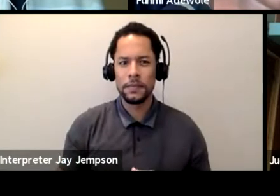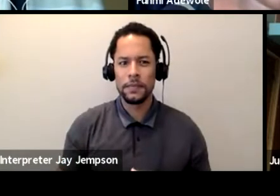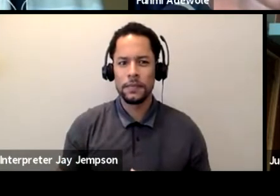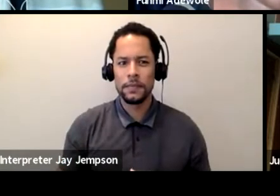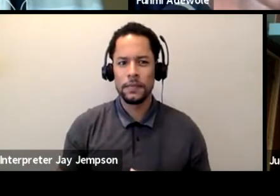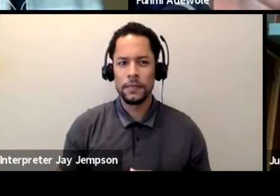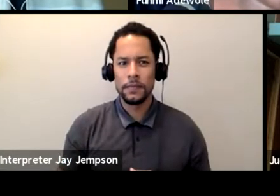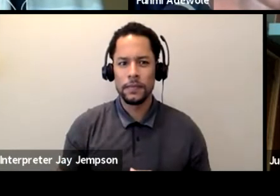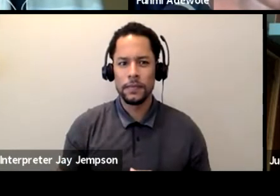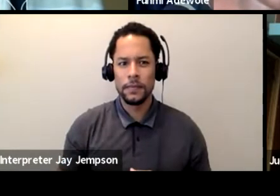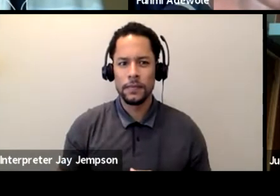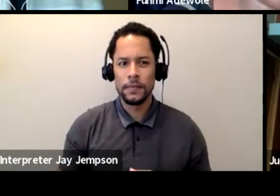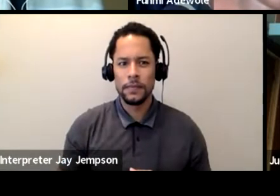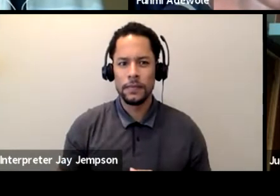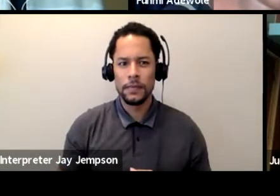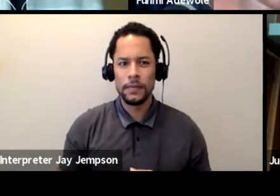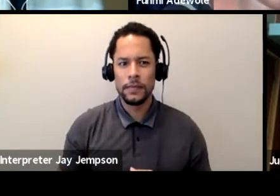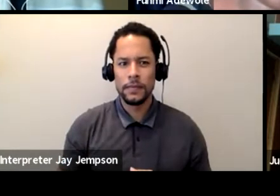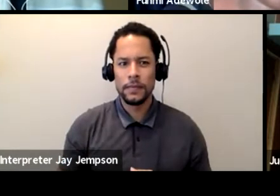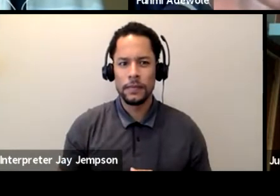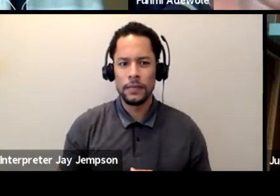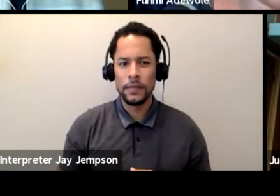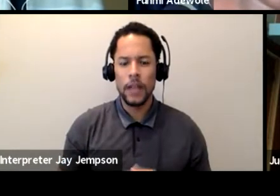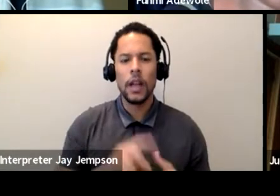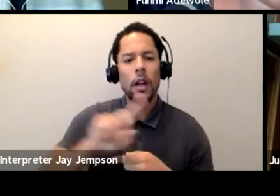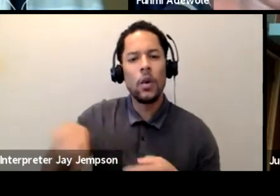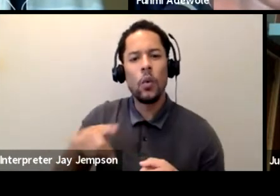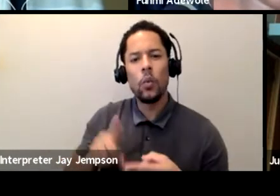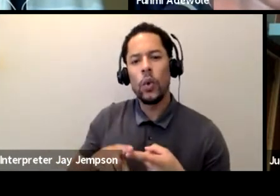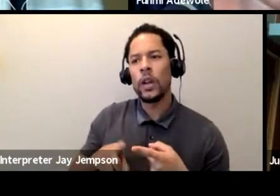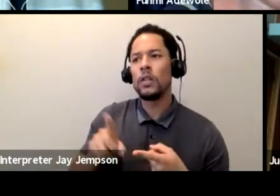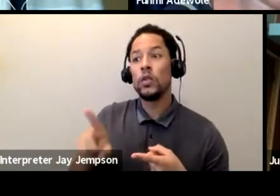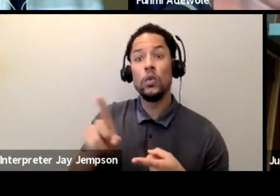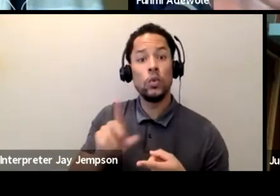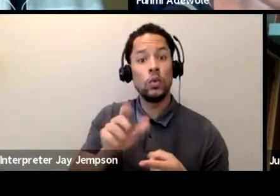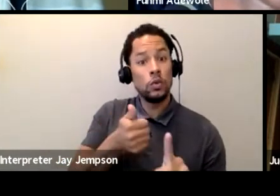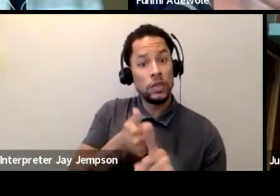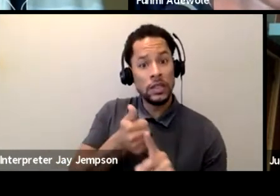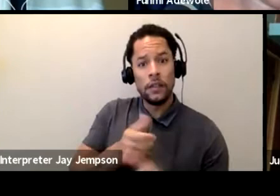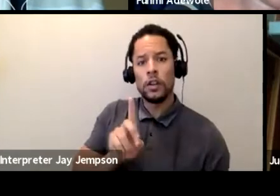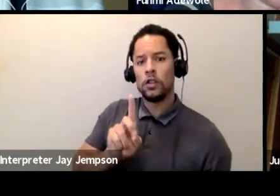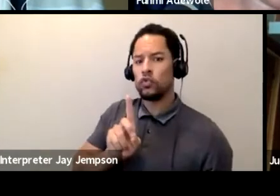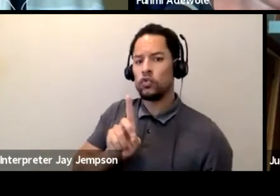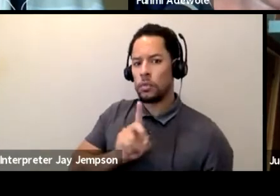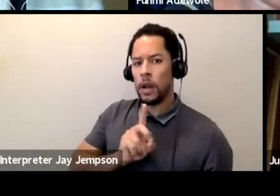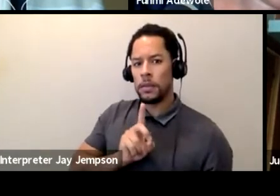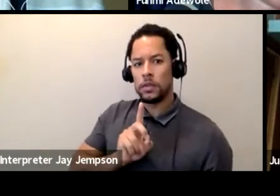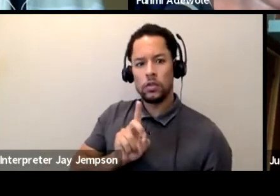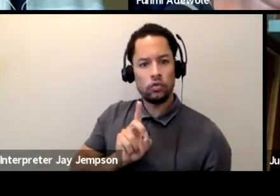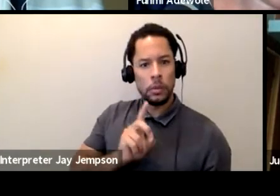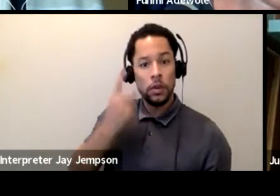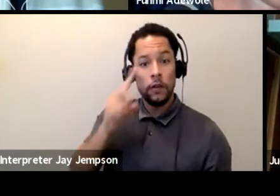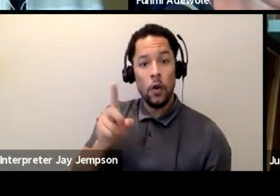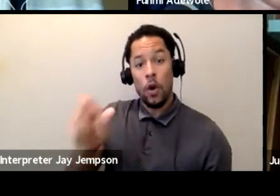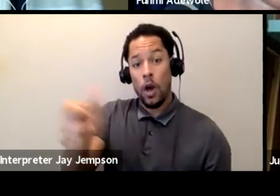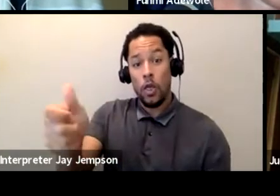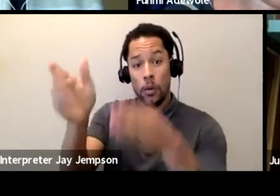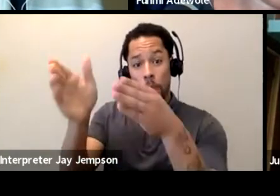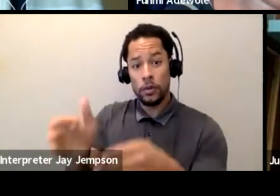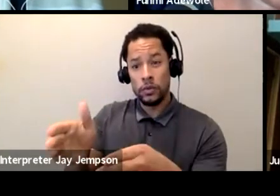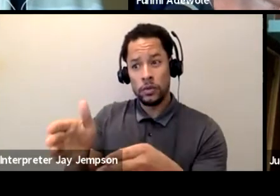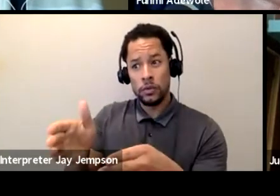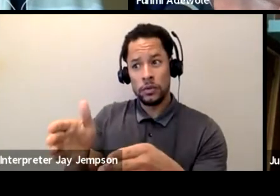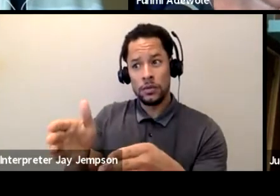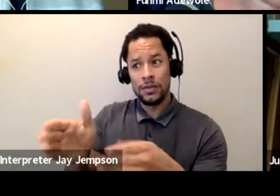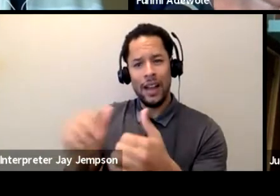dramatogging the other person, how do you, how do you, in the context of logic of the performance, how do you, how do you make that logic